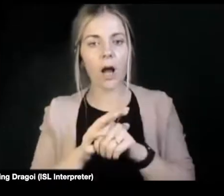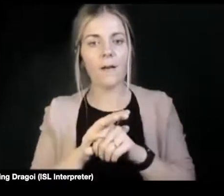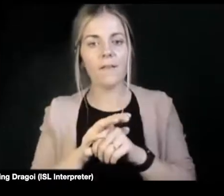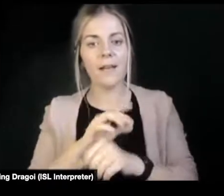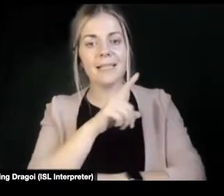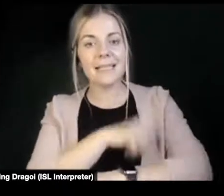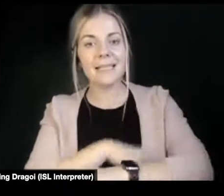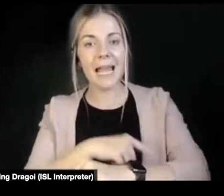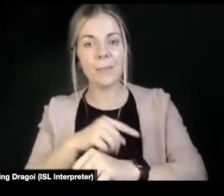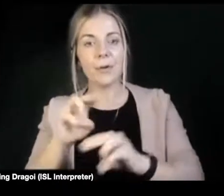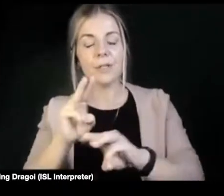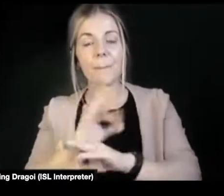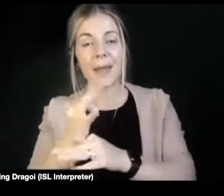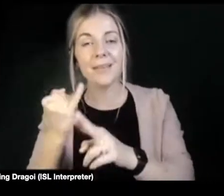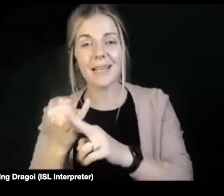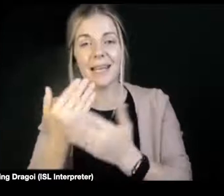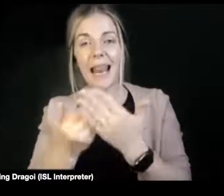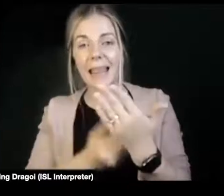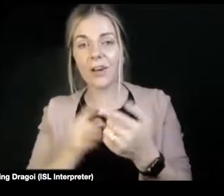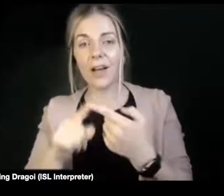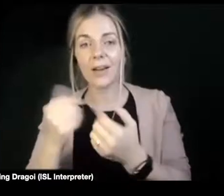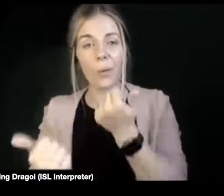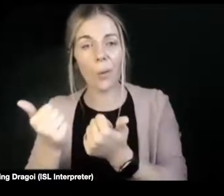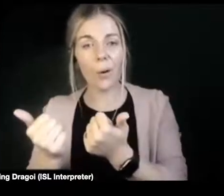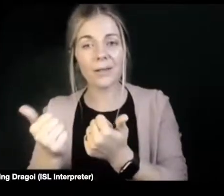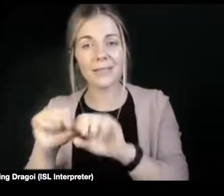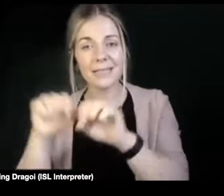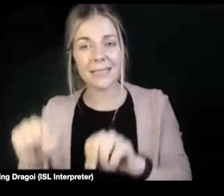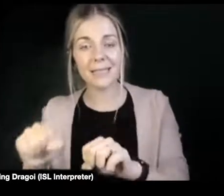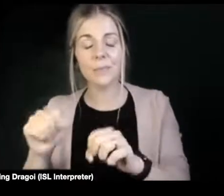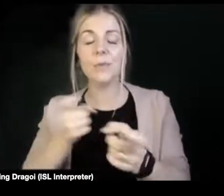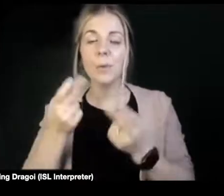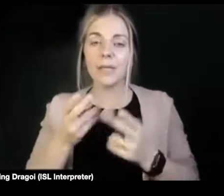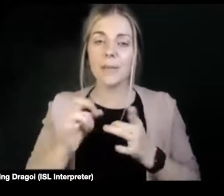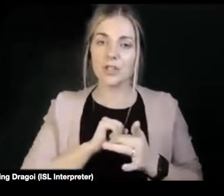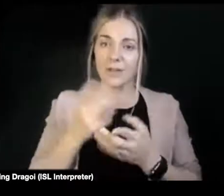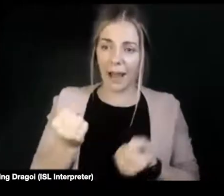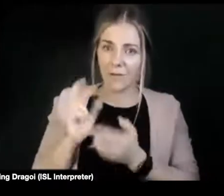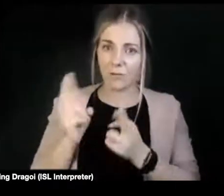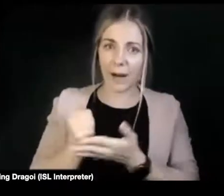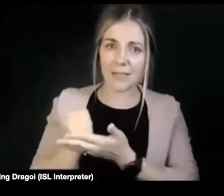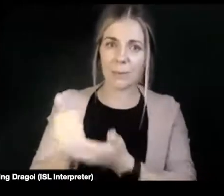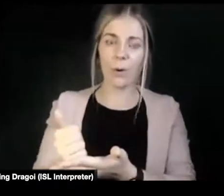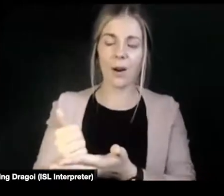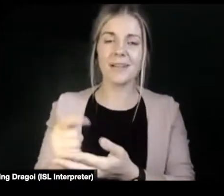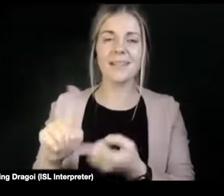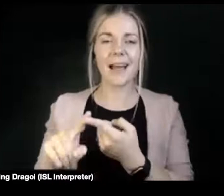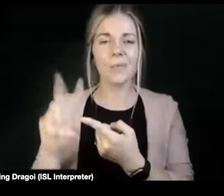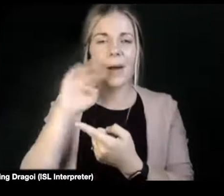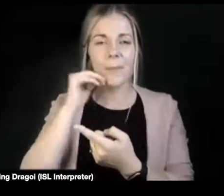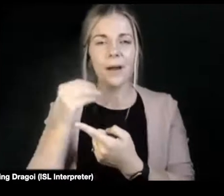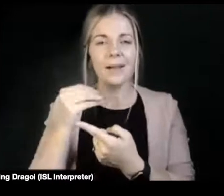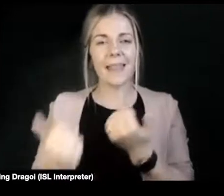systems. So making sure disabled parents have supports, again, avoiding the legal jargon and not